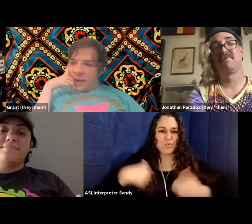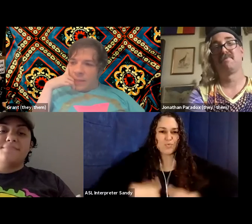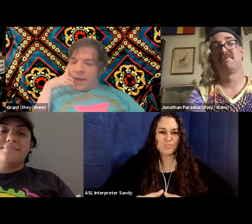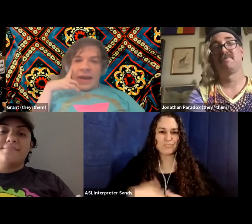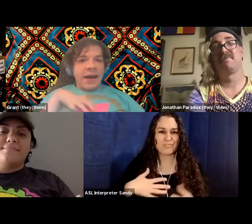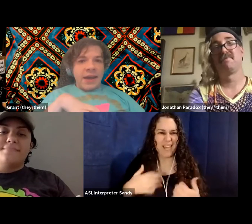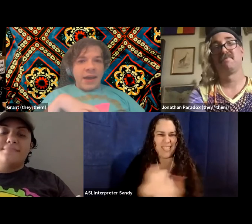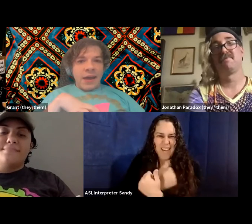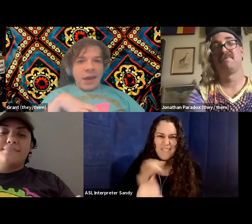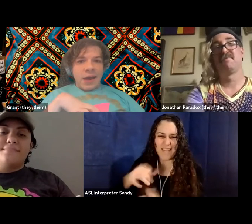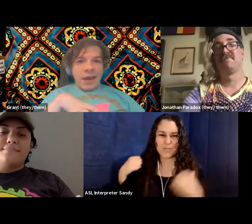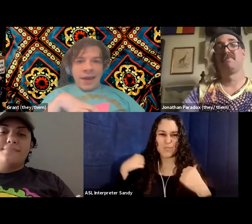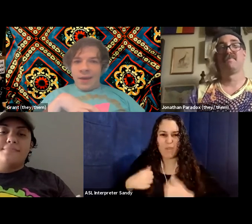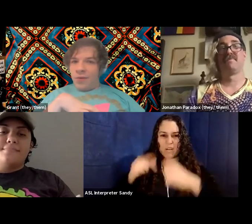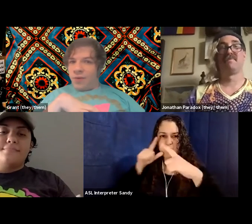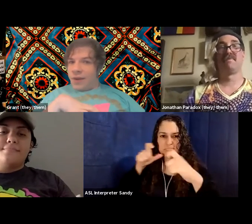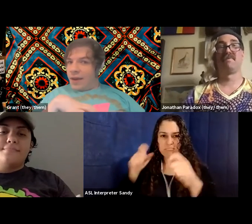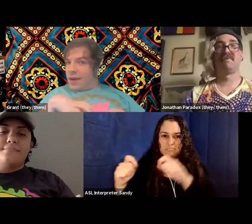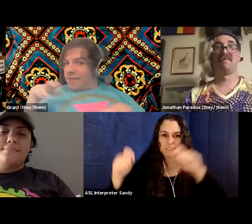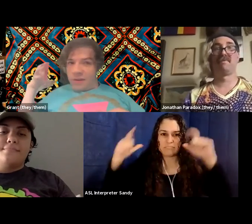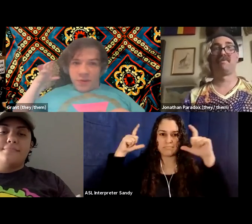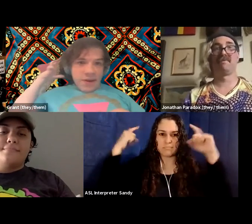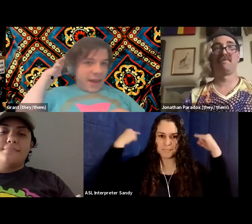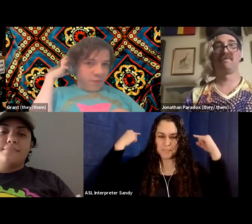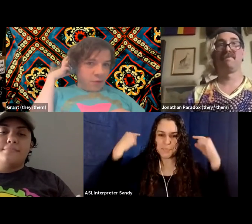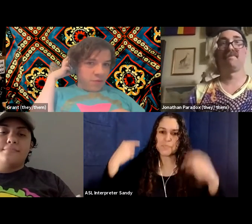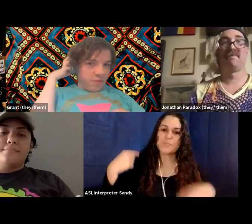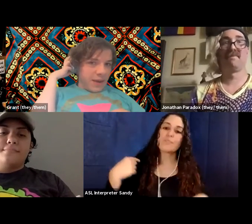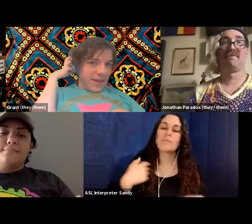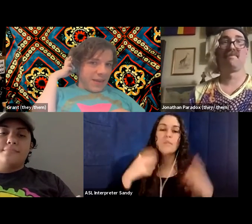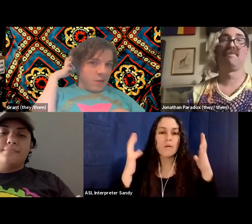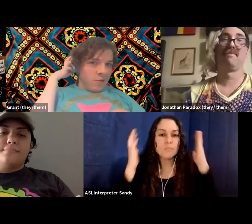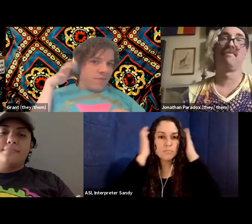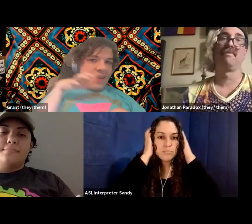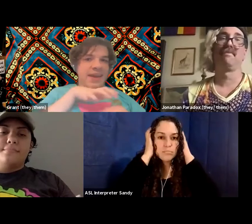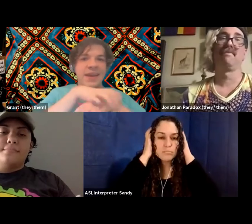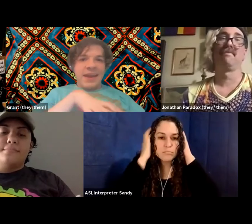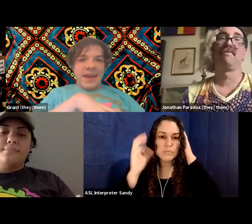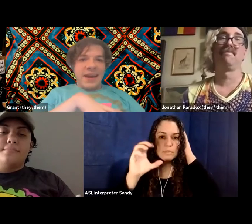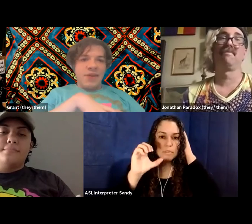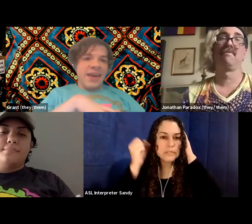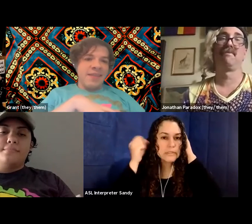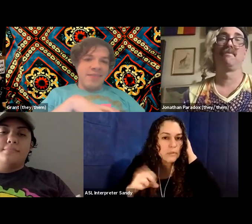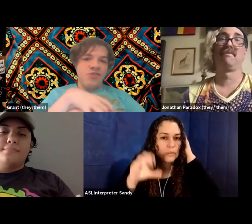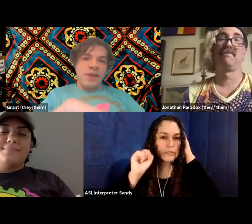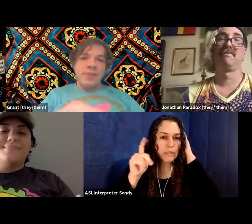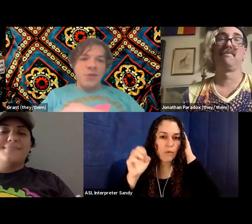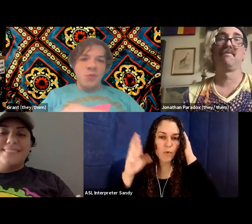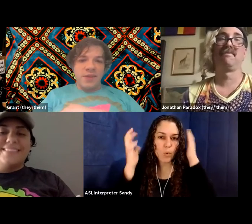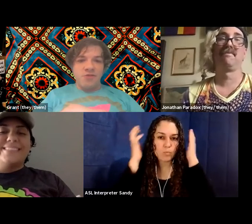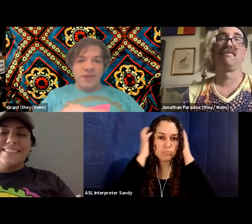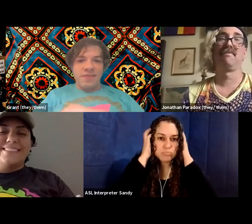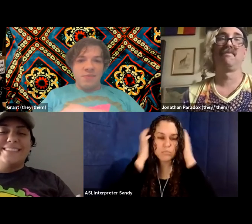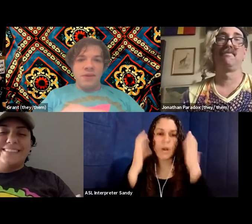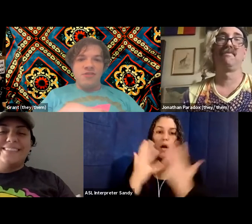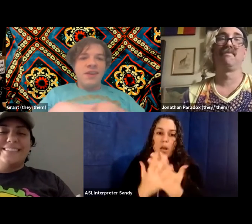um, I have, uh, silver headphones over my ears and I have hands that drape like